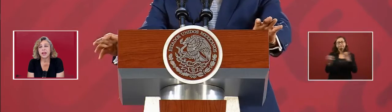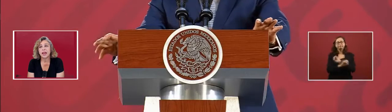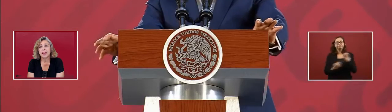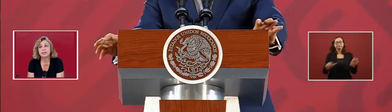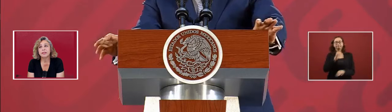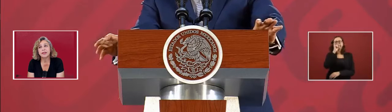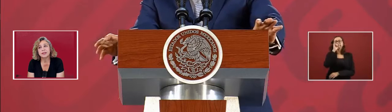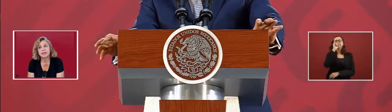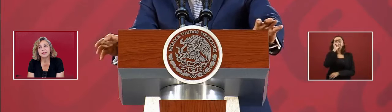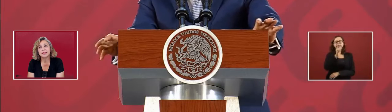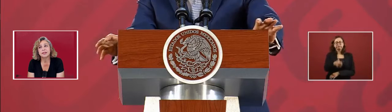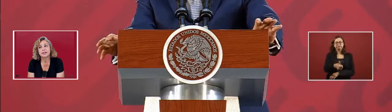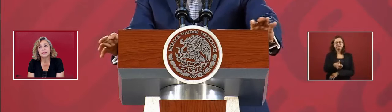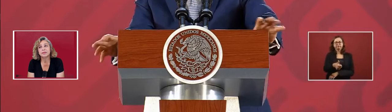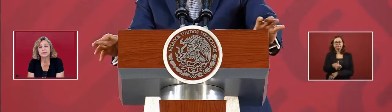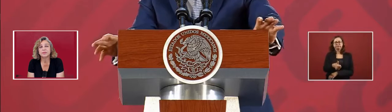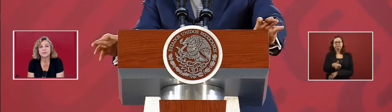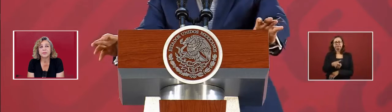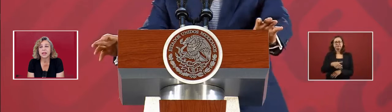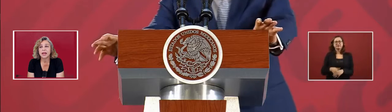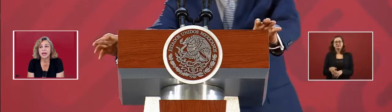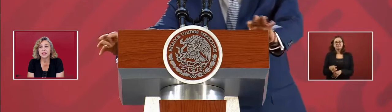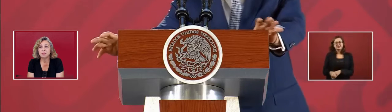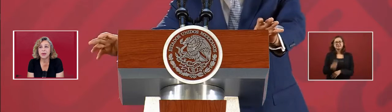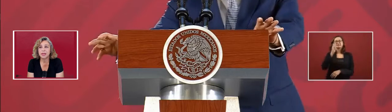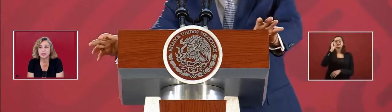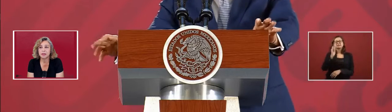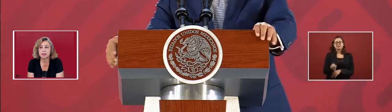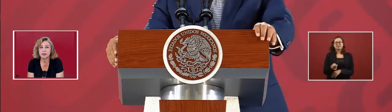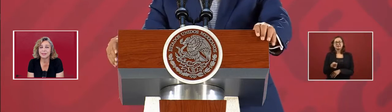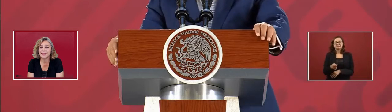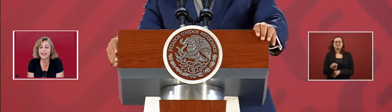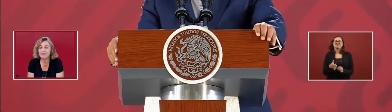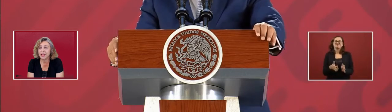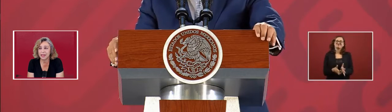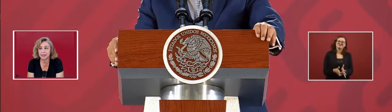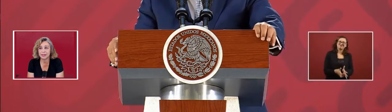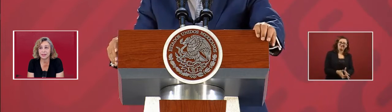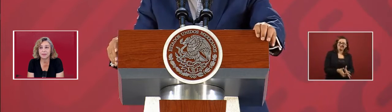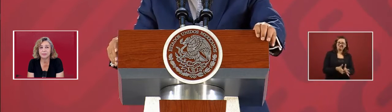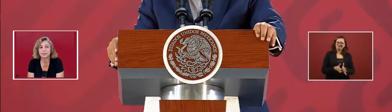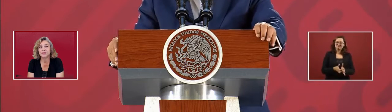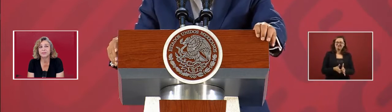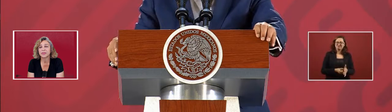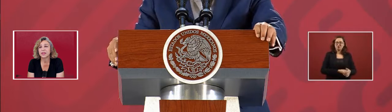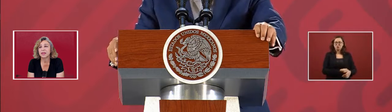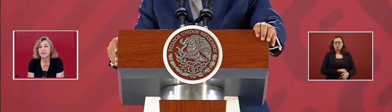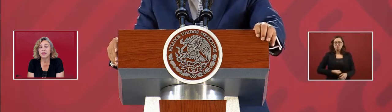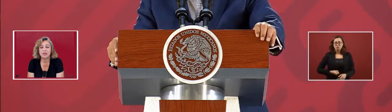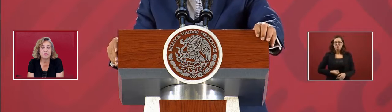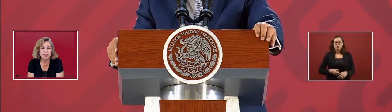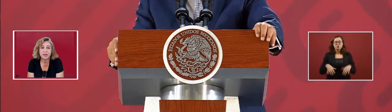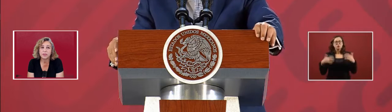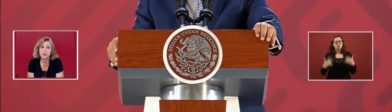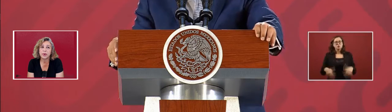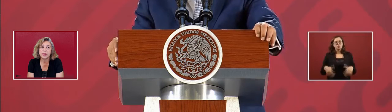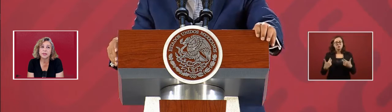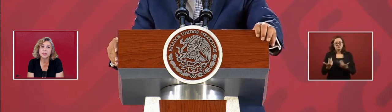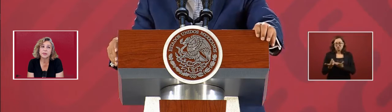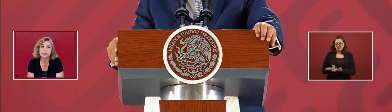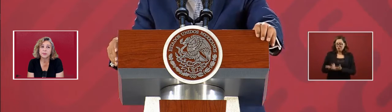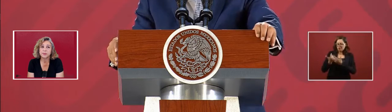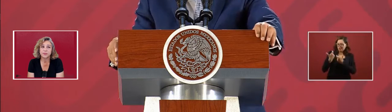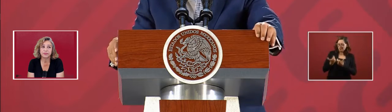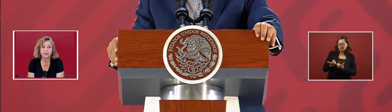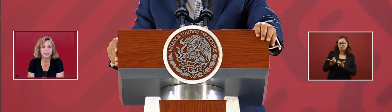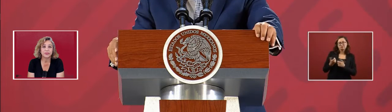And this has meant savings that are very important.